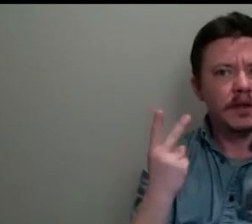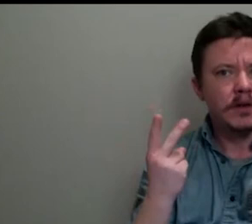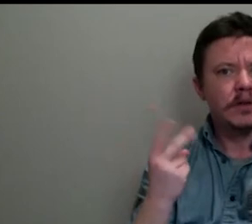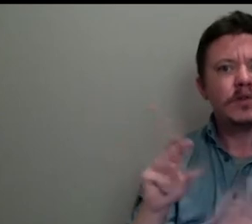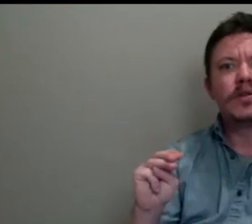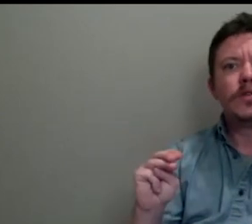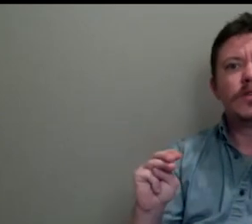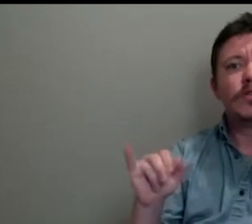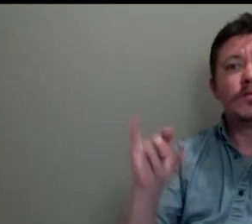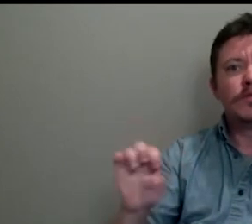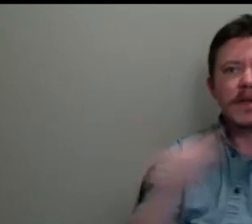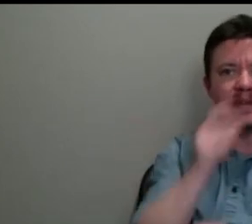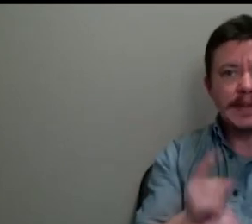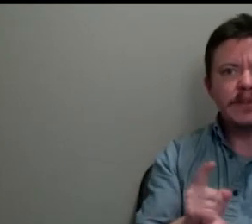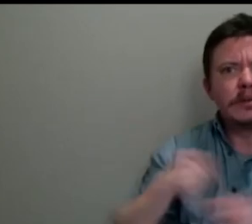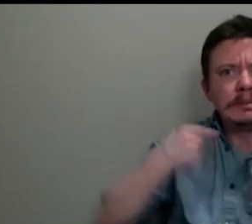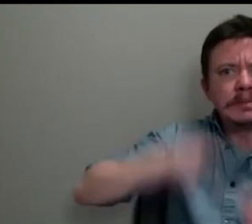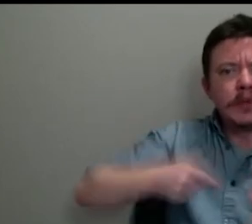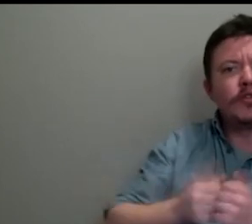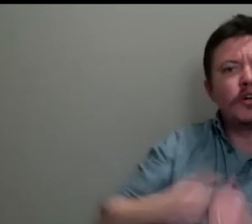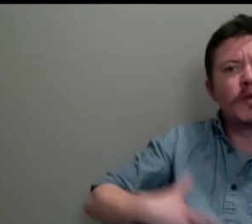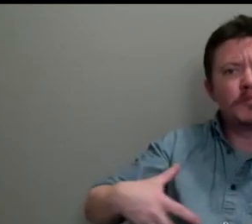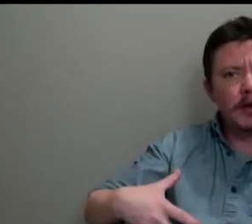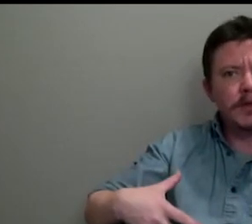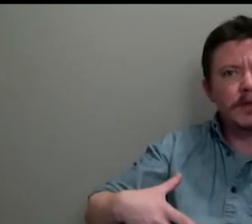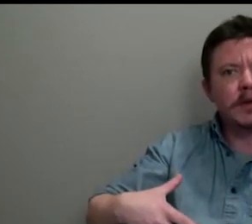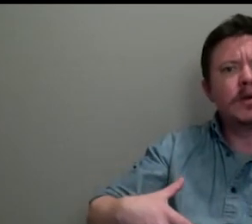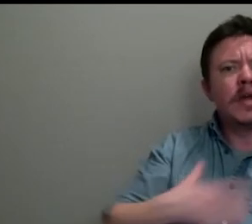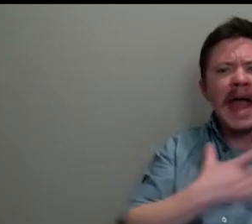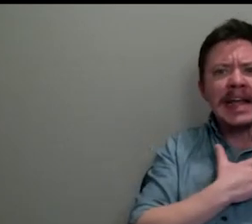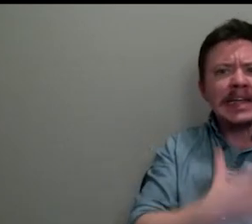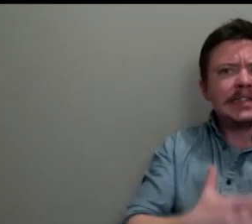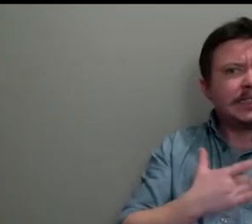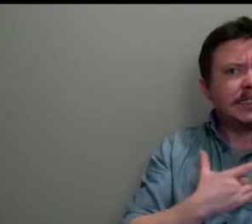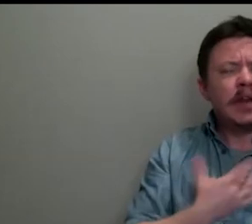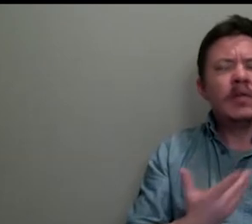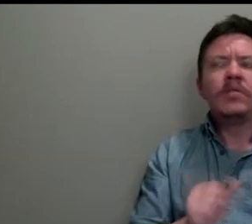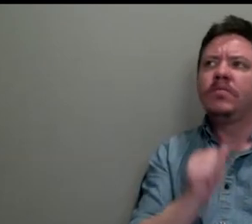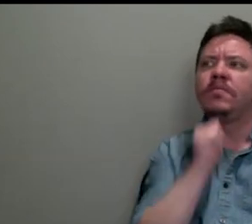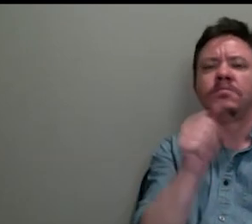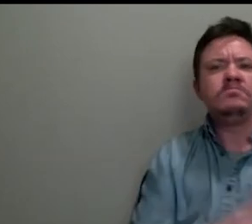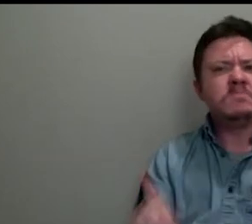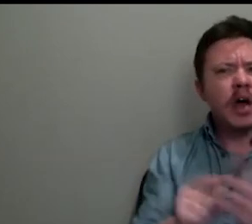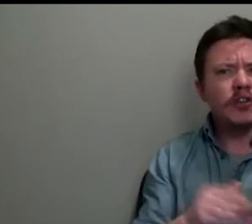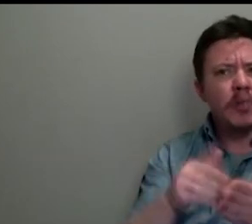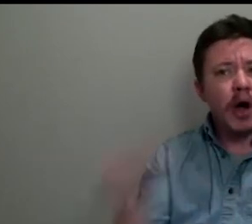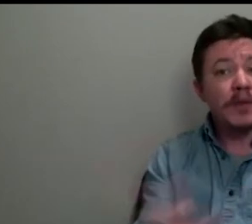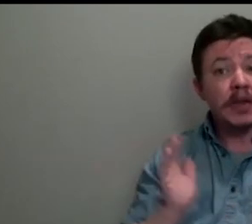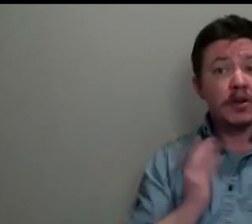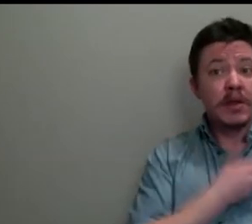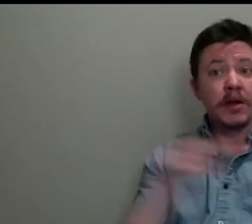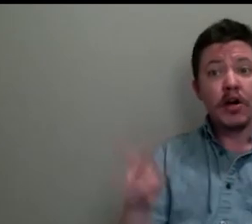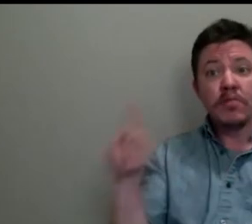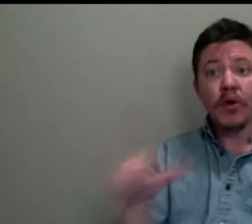troubled pregnancy. And then we don't see her much in your talk. But throughout the exhibition, we see image after image